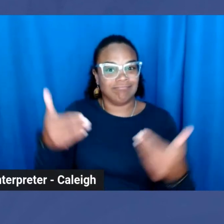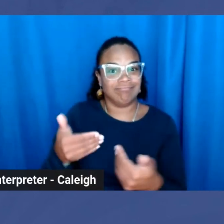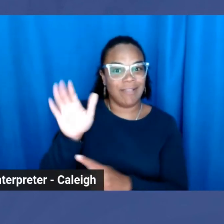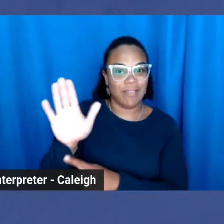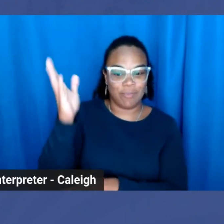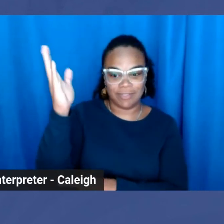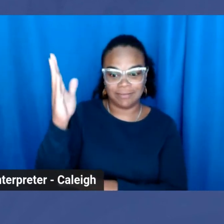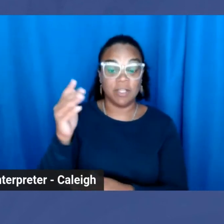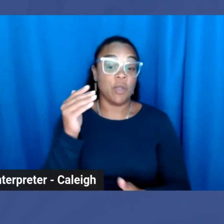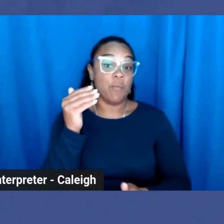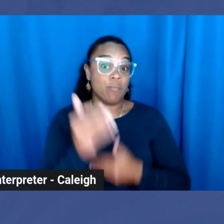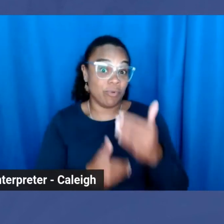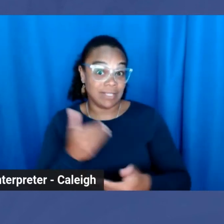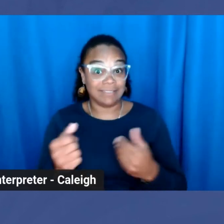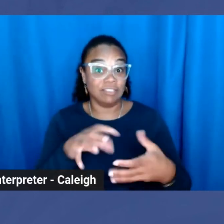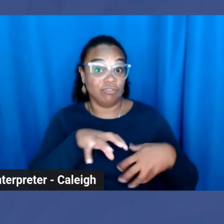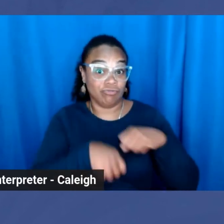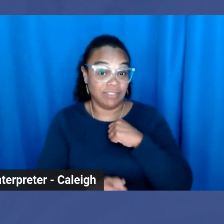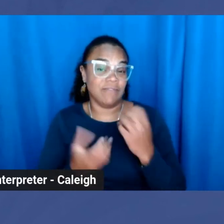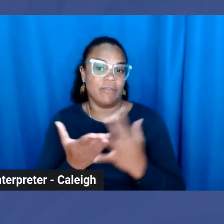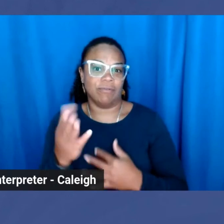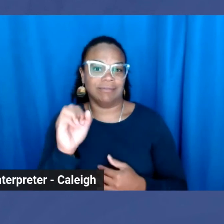Processing Grief Through Sex Work.